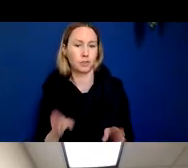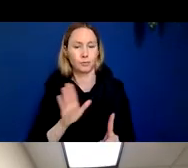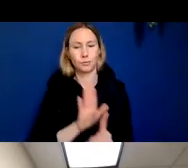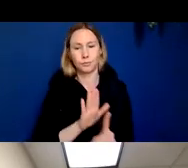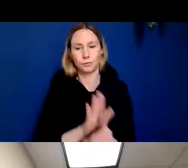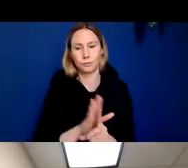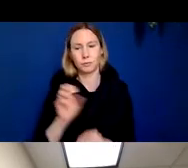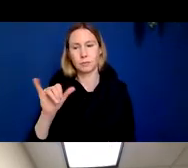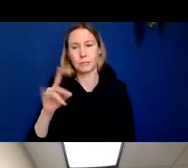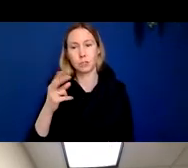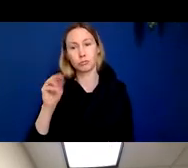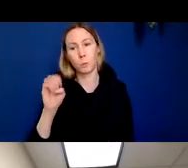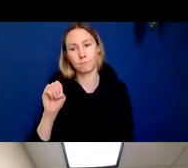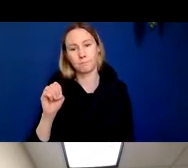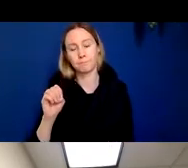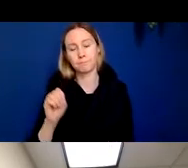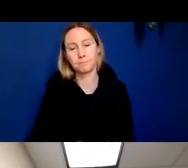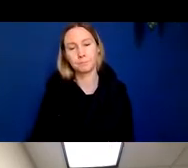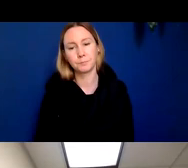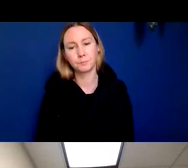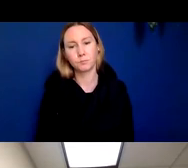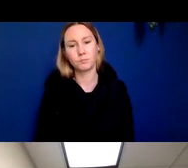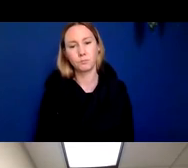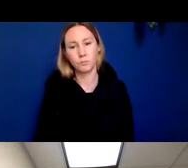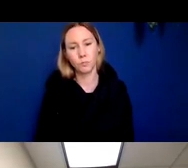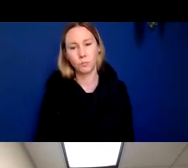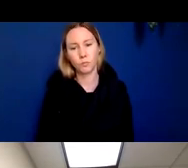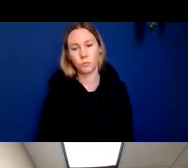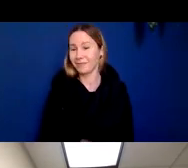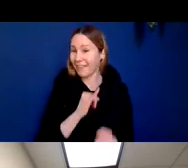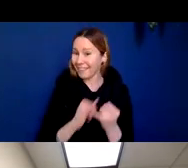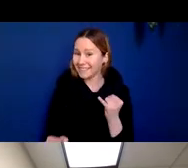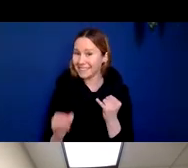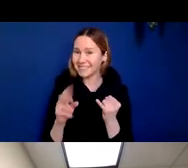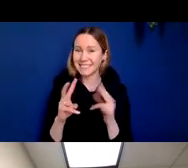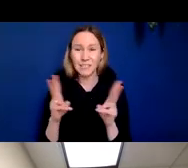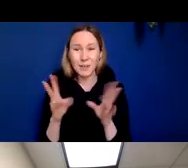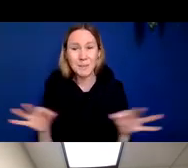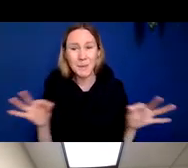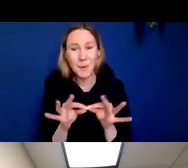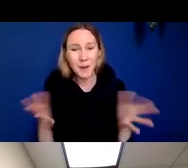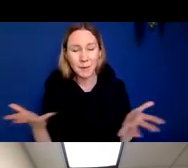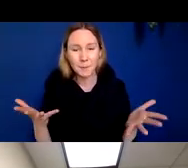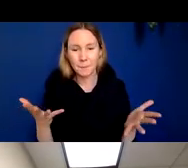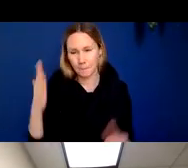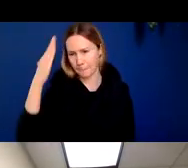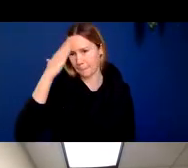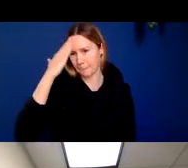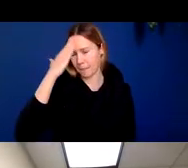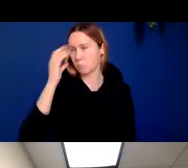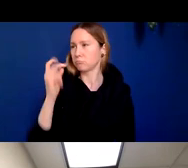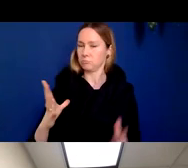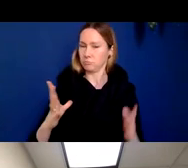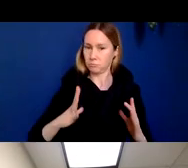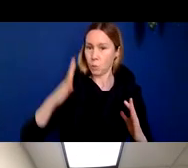syndrome, the clinical presentation. And then the last, the very important piece is to get a sense of, okay, okay, now we know what the